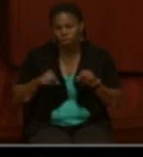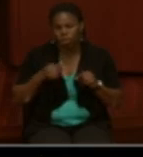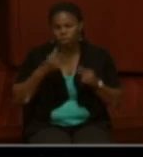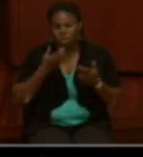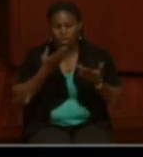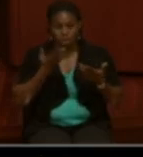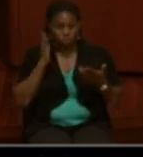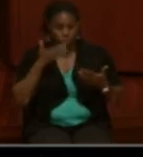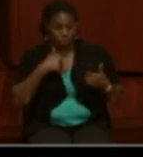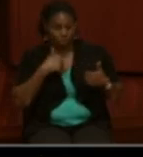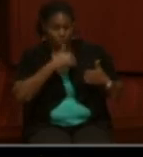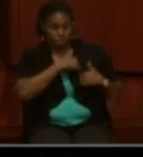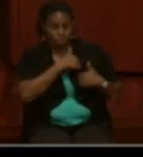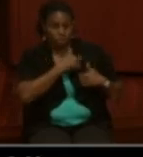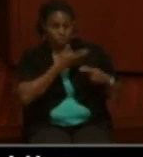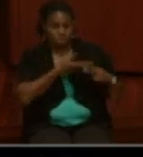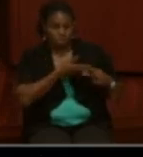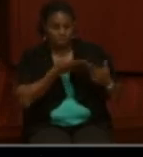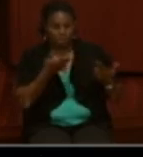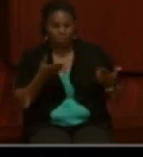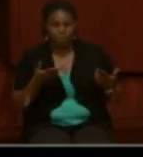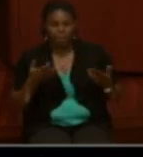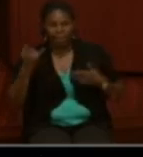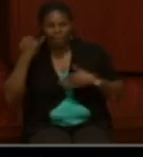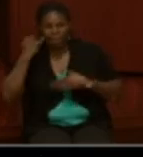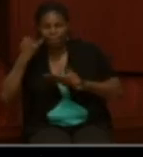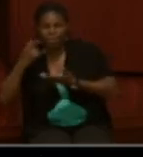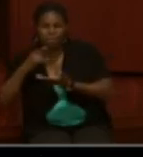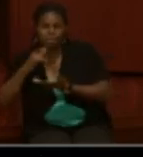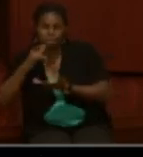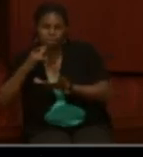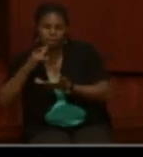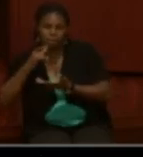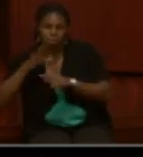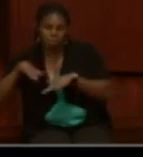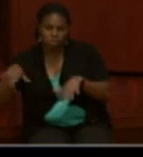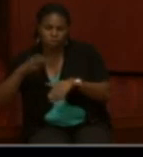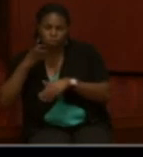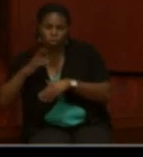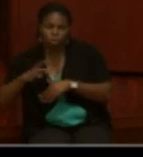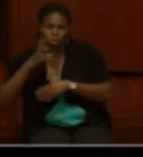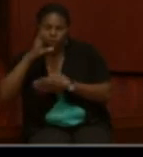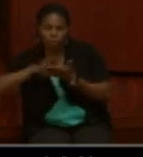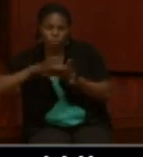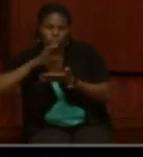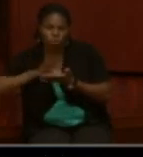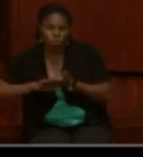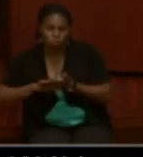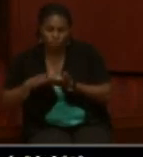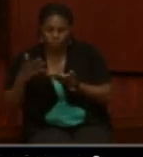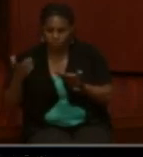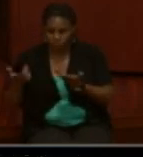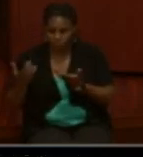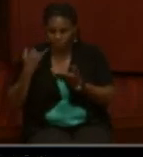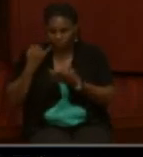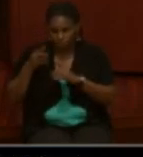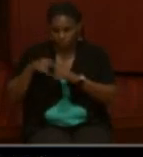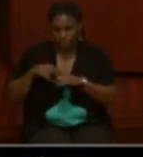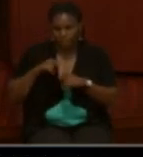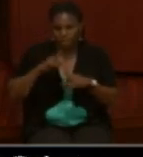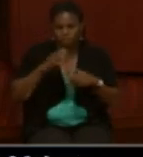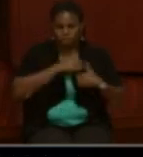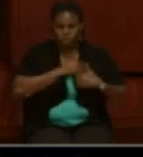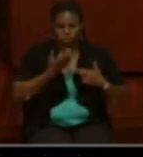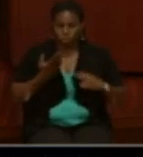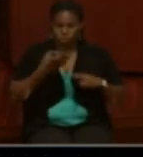soldier's name. If it's a widow or a mother or a child dependent next of kin, then their name will appear below the soldier's name for which